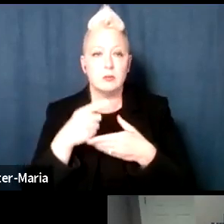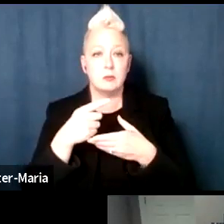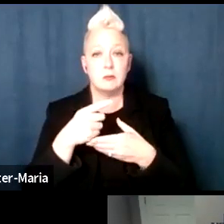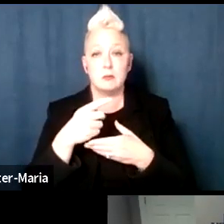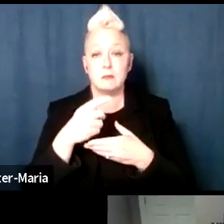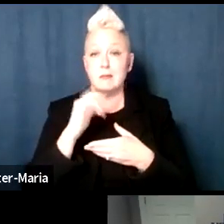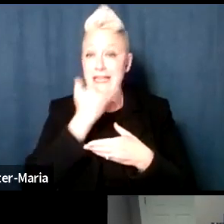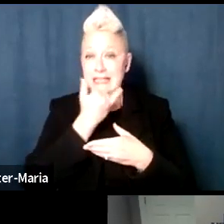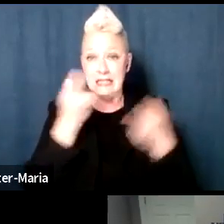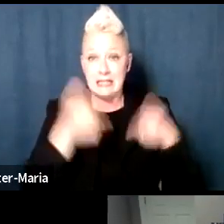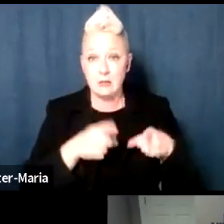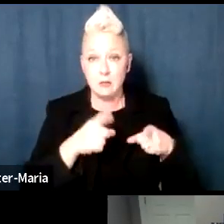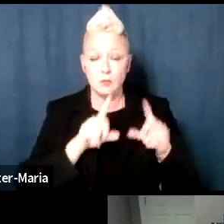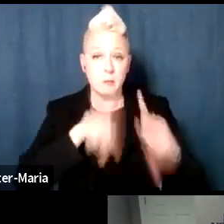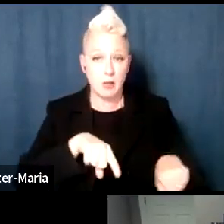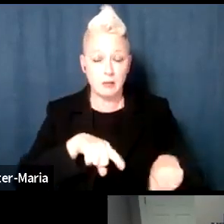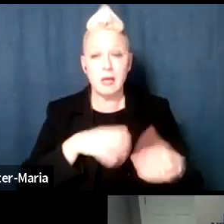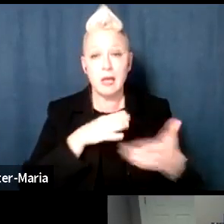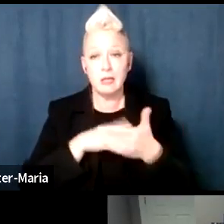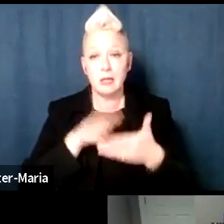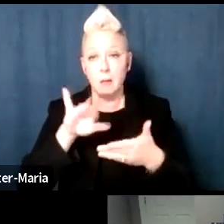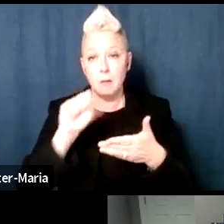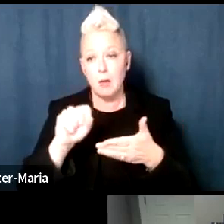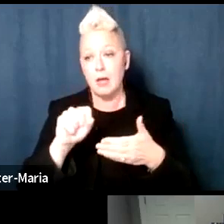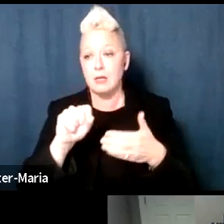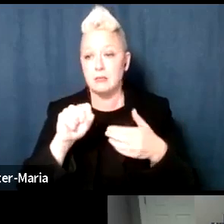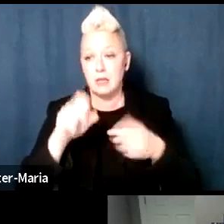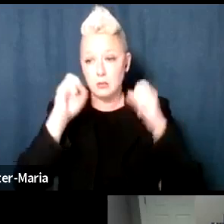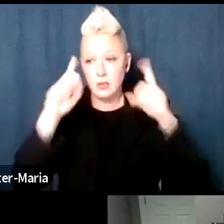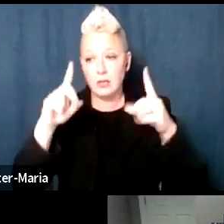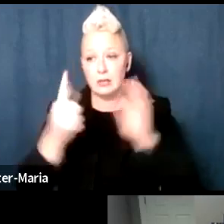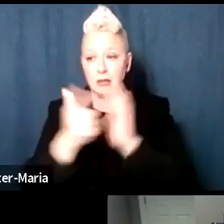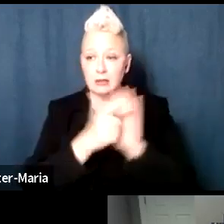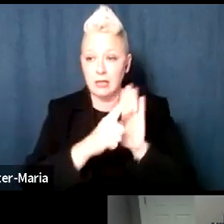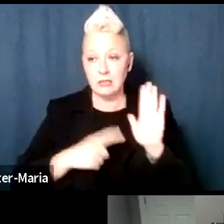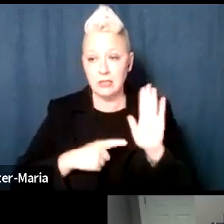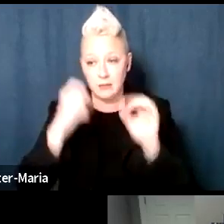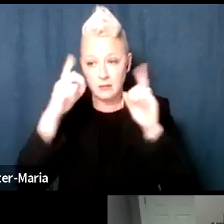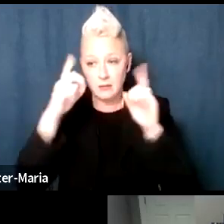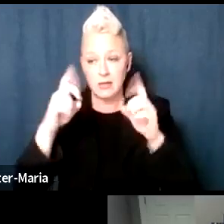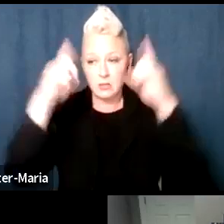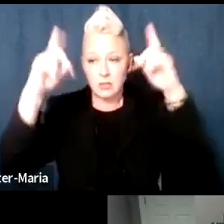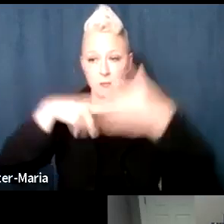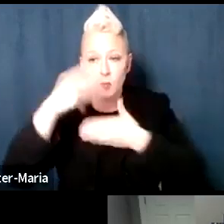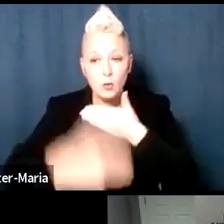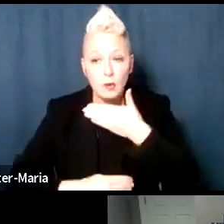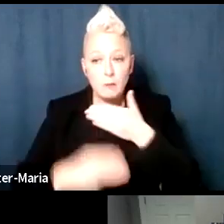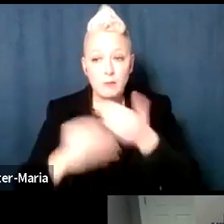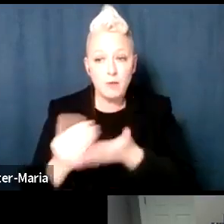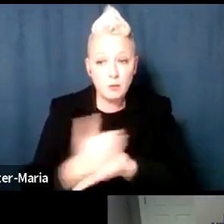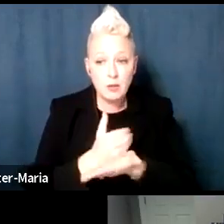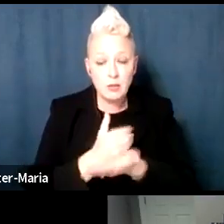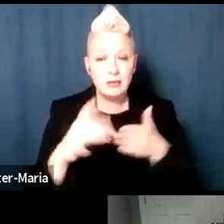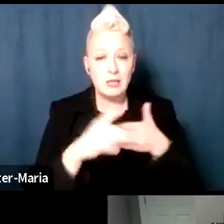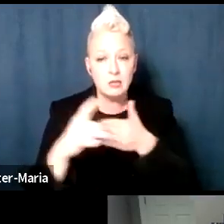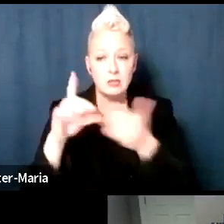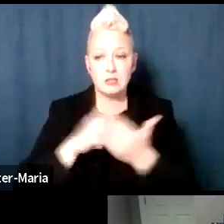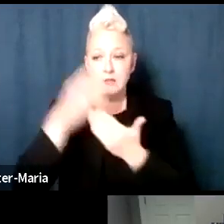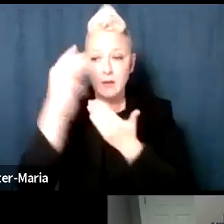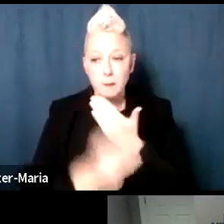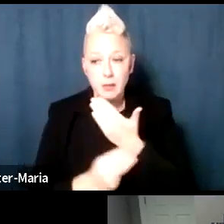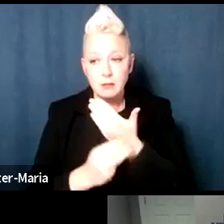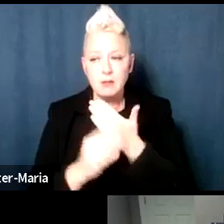response, anti-bias education, legislative initiatives, educational programs, fundraising, and leadership development,